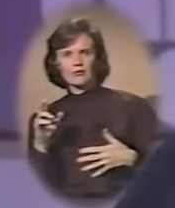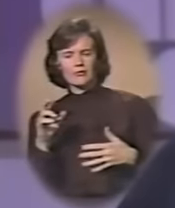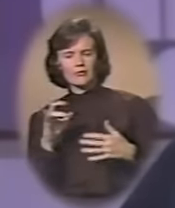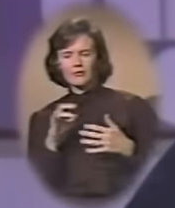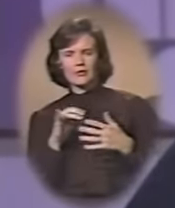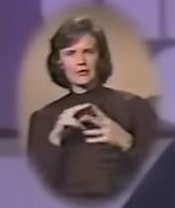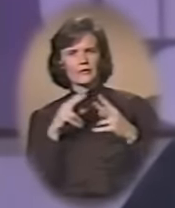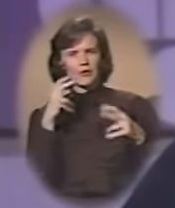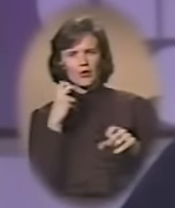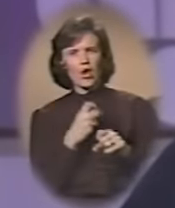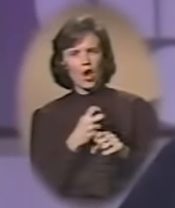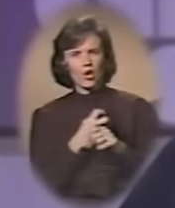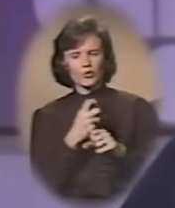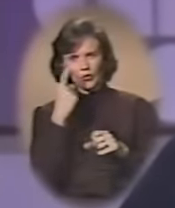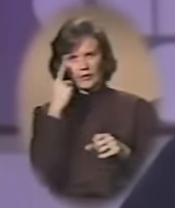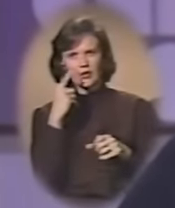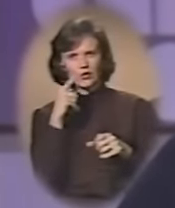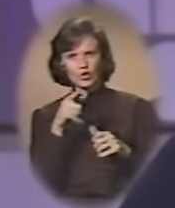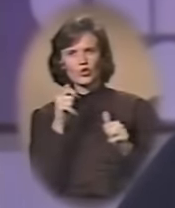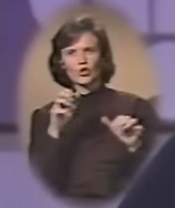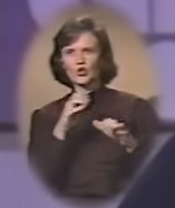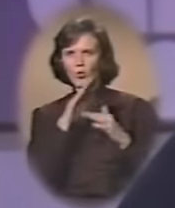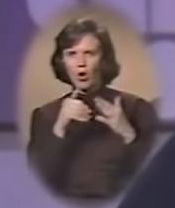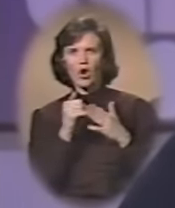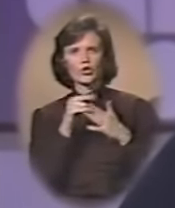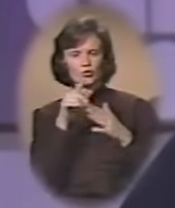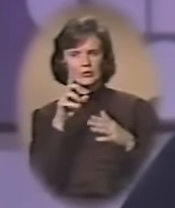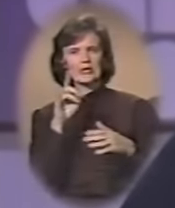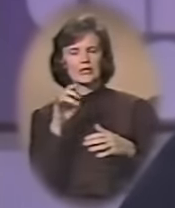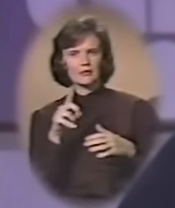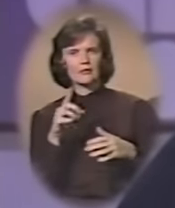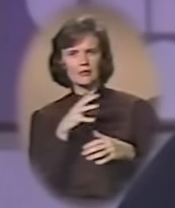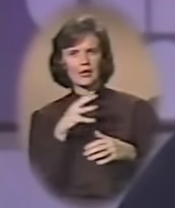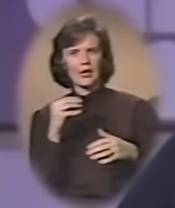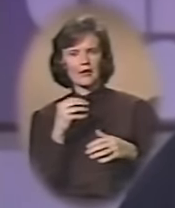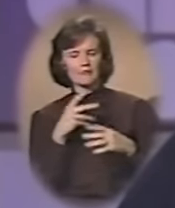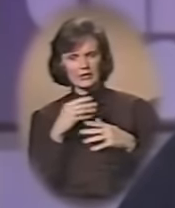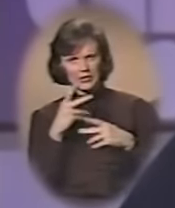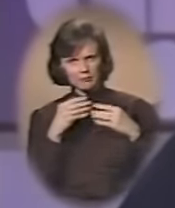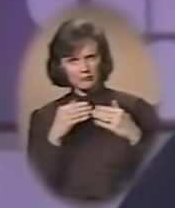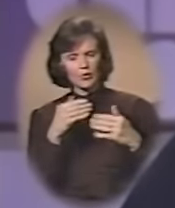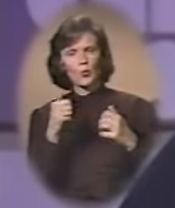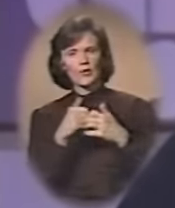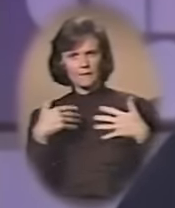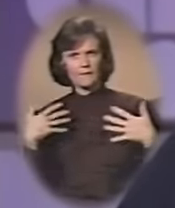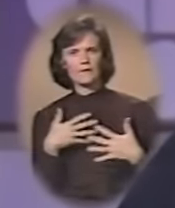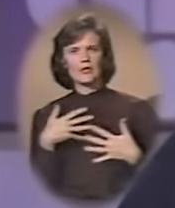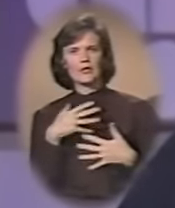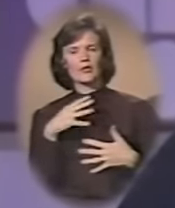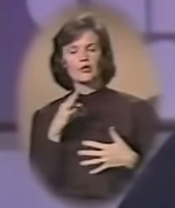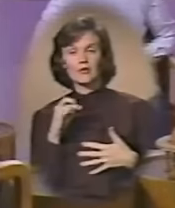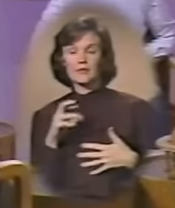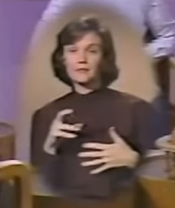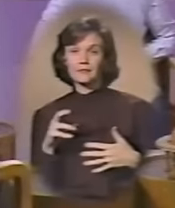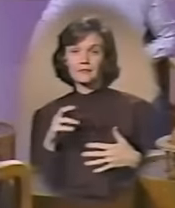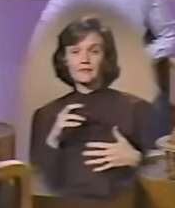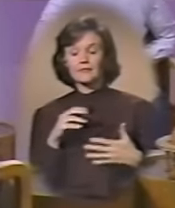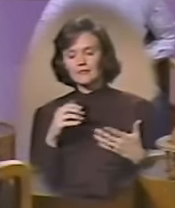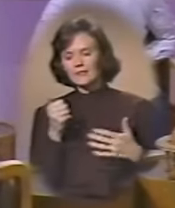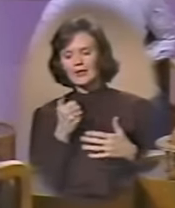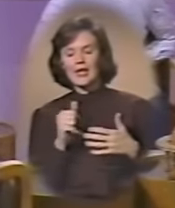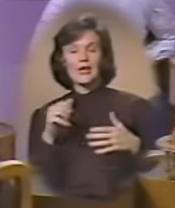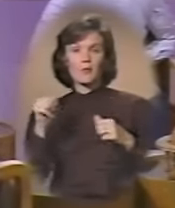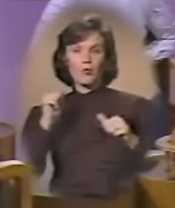it's very hard to think that you could do all that you did and keep going with fear. But I think